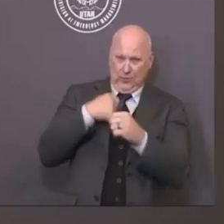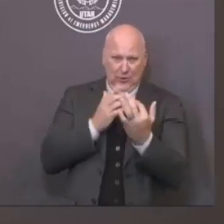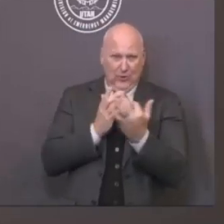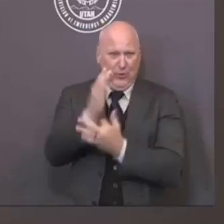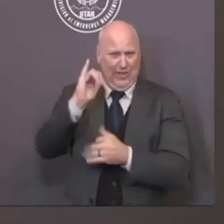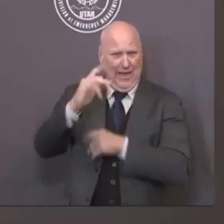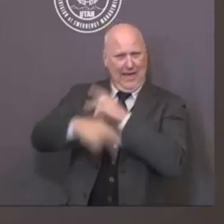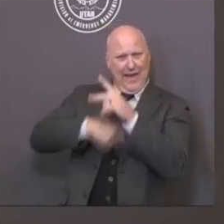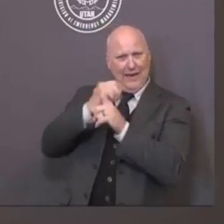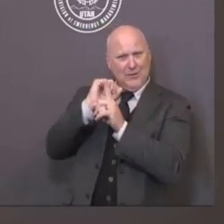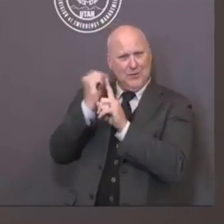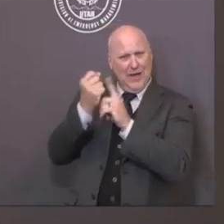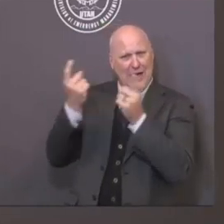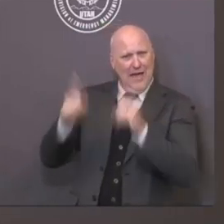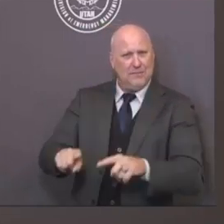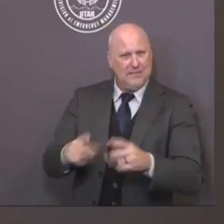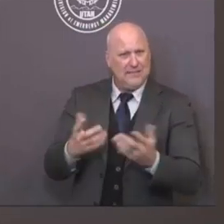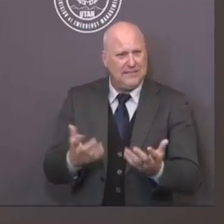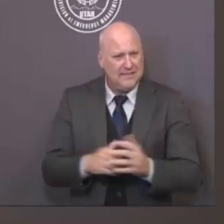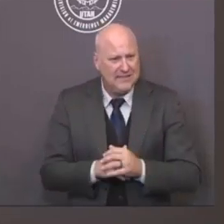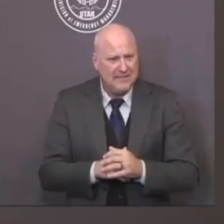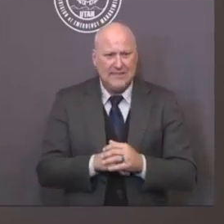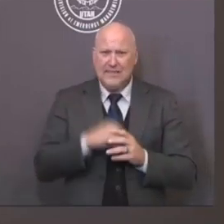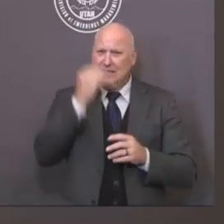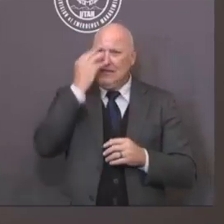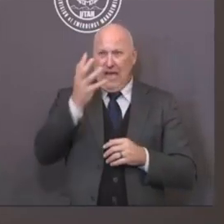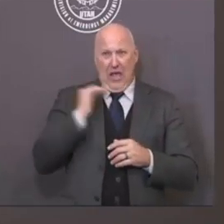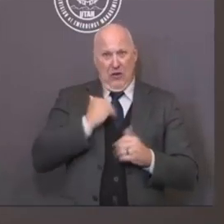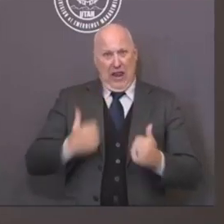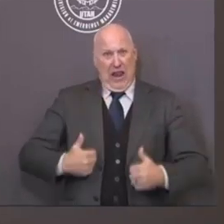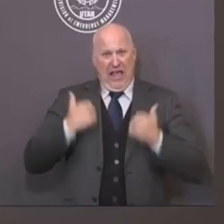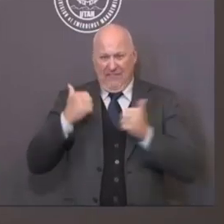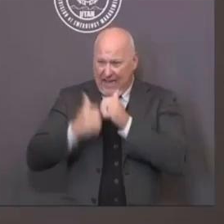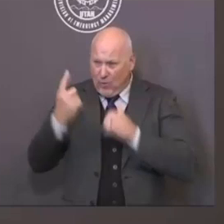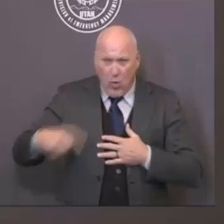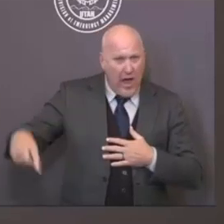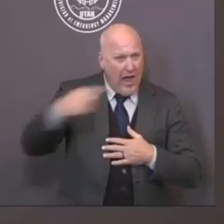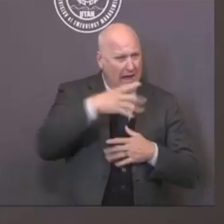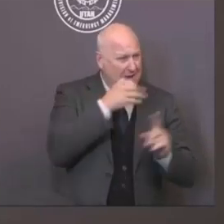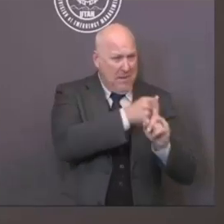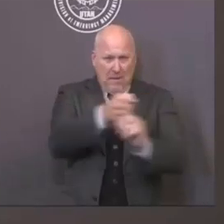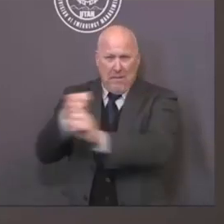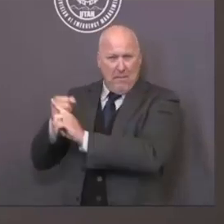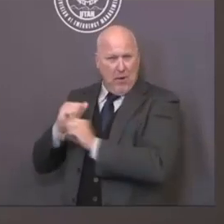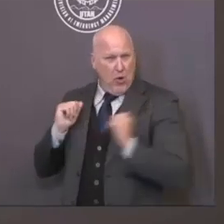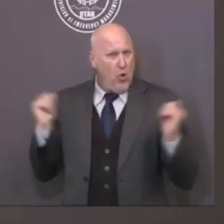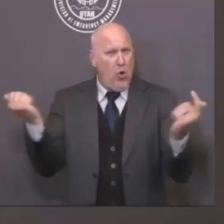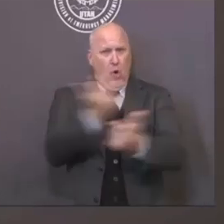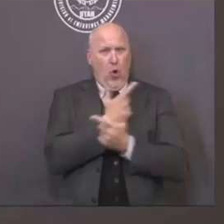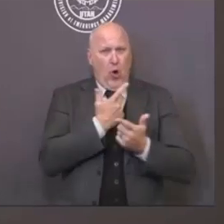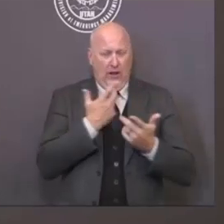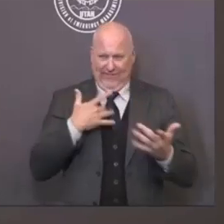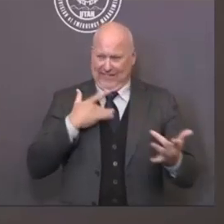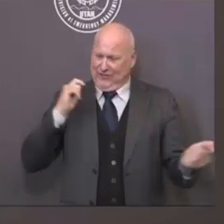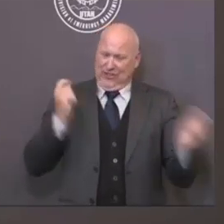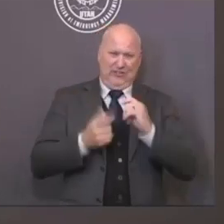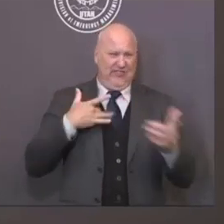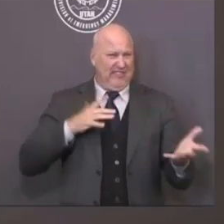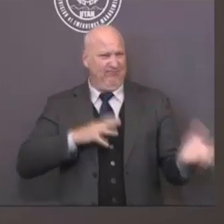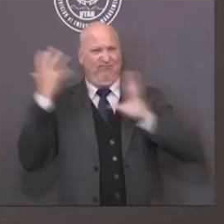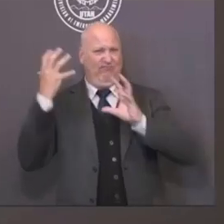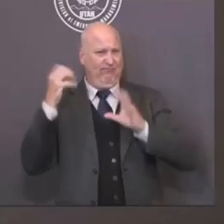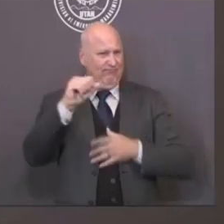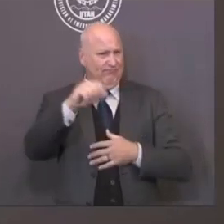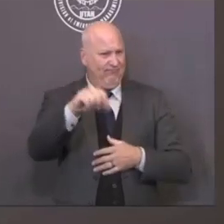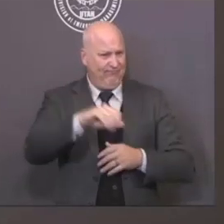way of life, our economy. What we typically would be doing with our social lives, with our families,